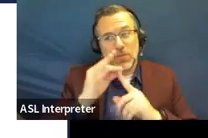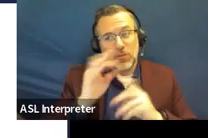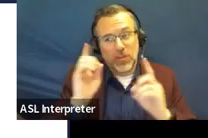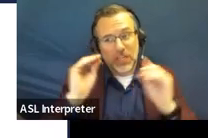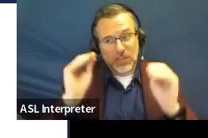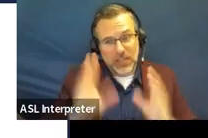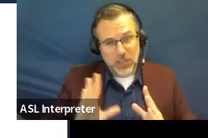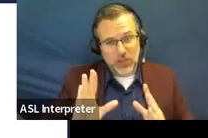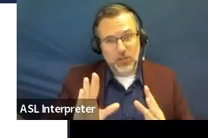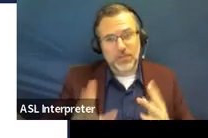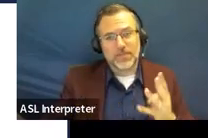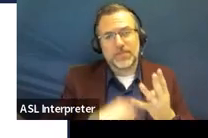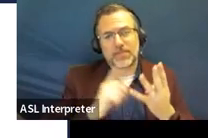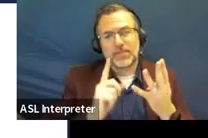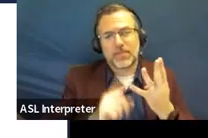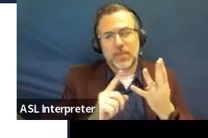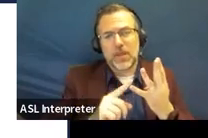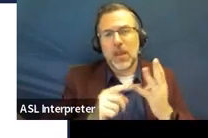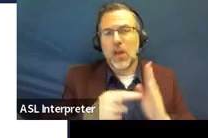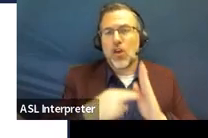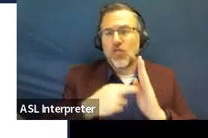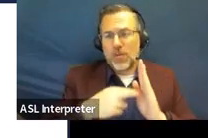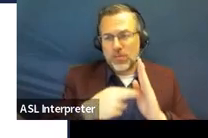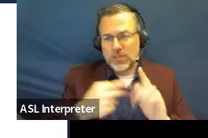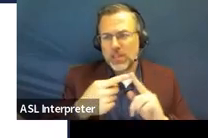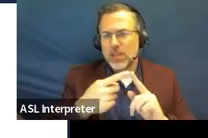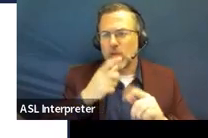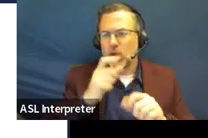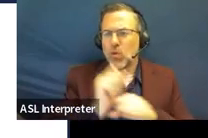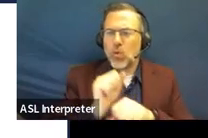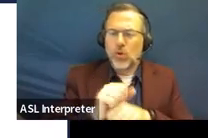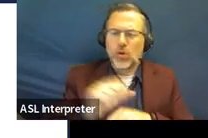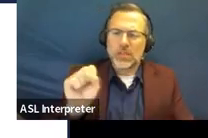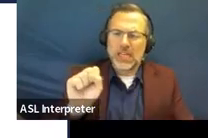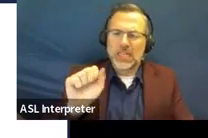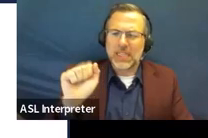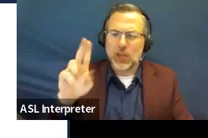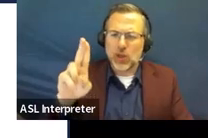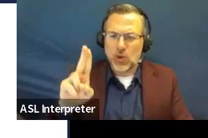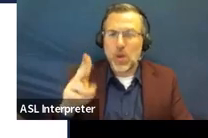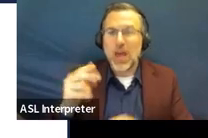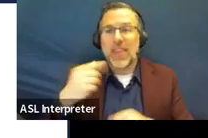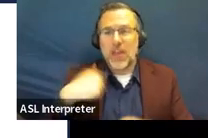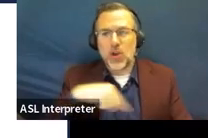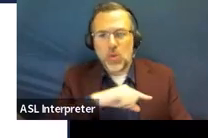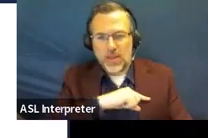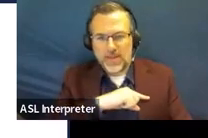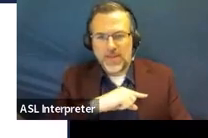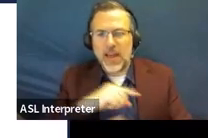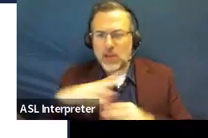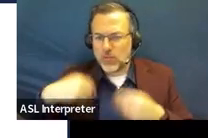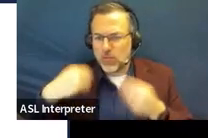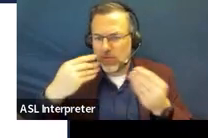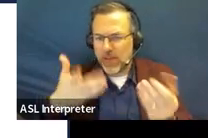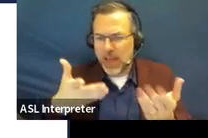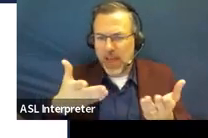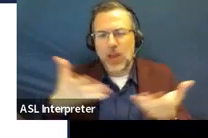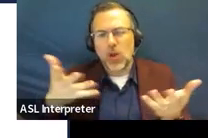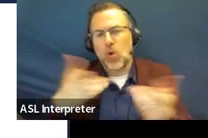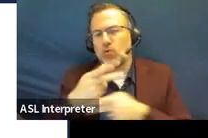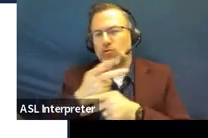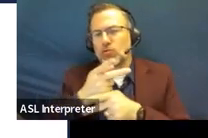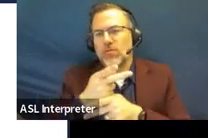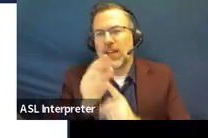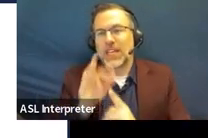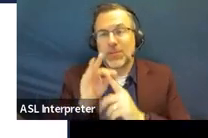There should be a representative from the SAU that has the following. They should be qualified to provide or supervise special